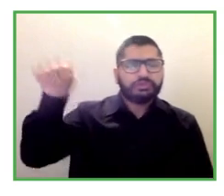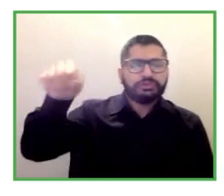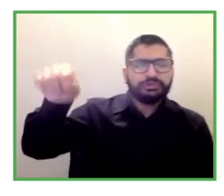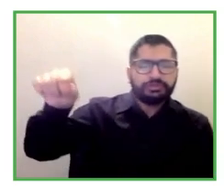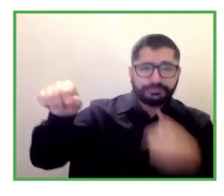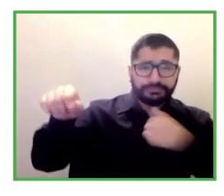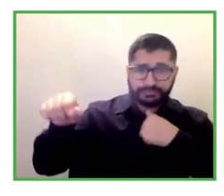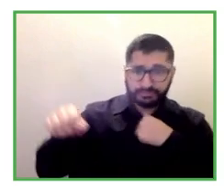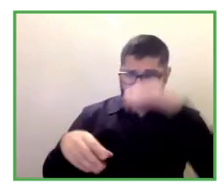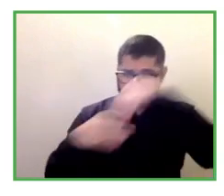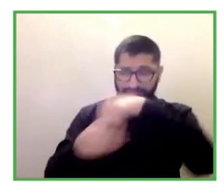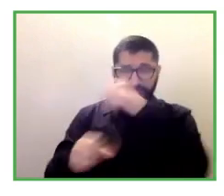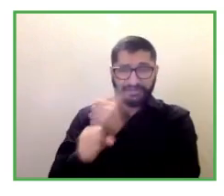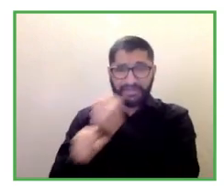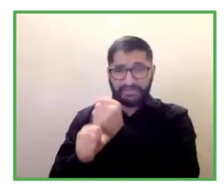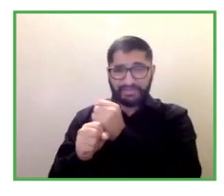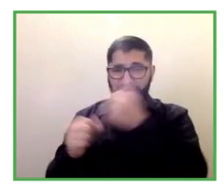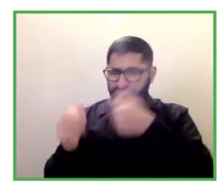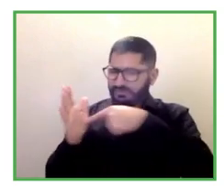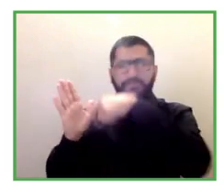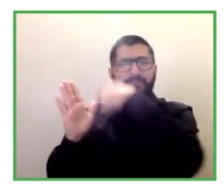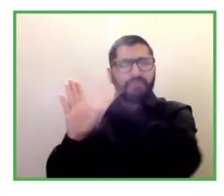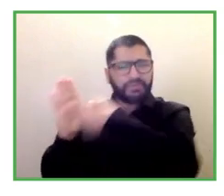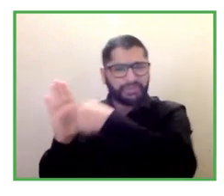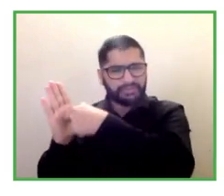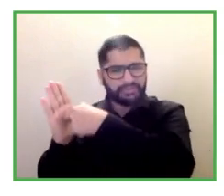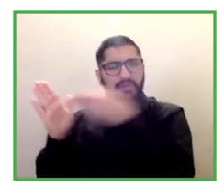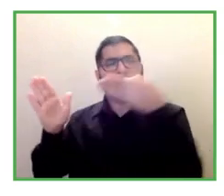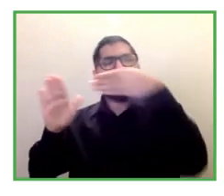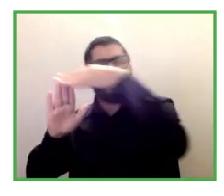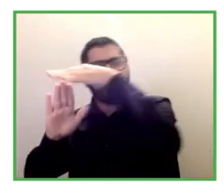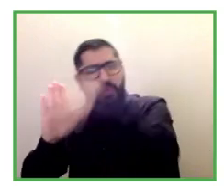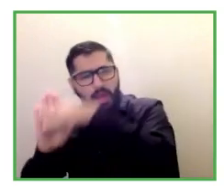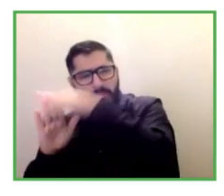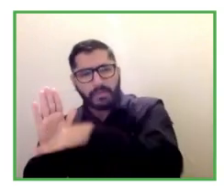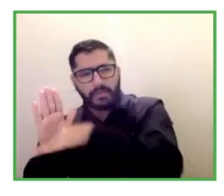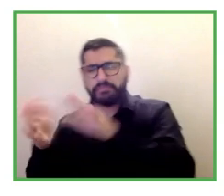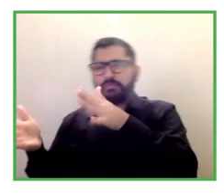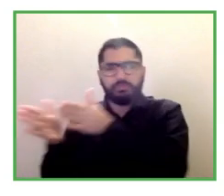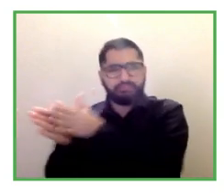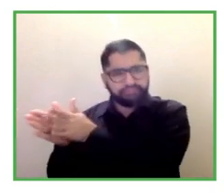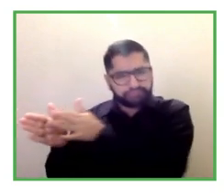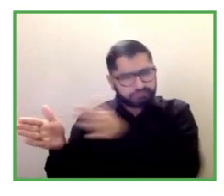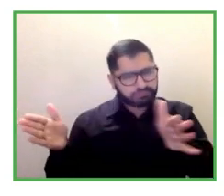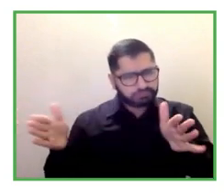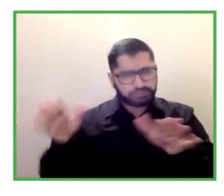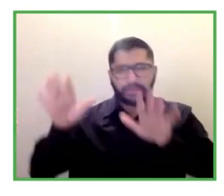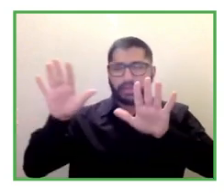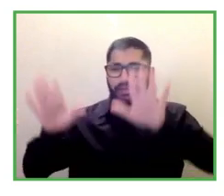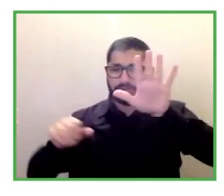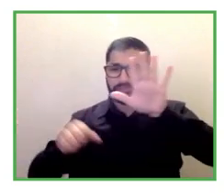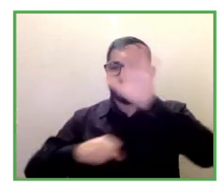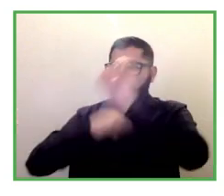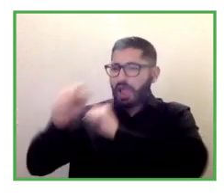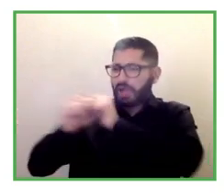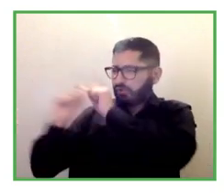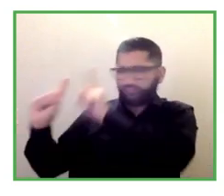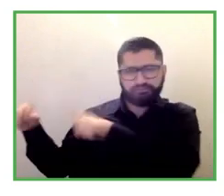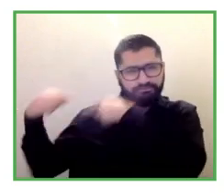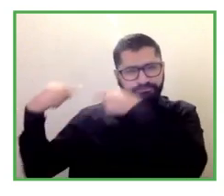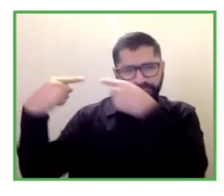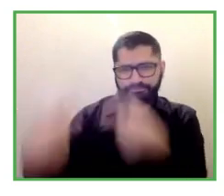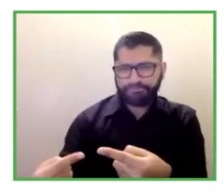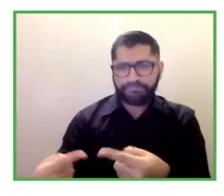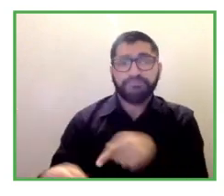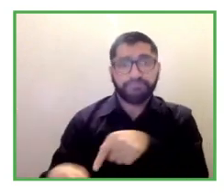down pat but an ongoing challenge that i'd say i regularly see as part of the program is um helping the the people leaders